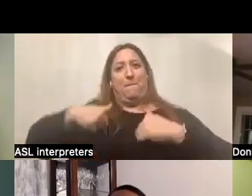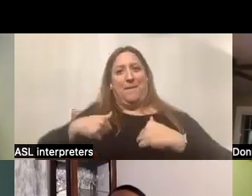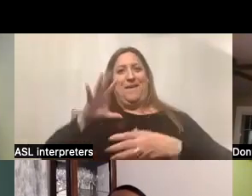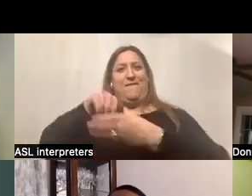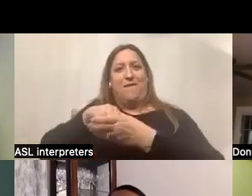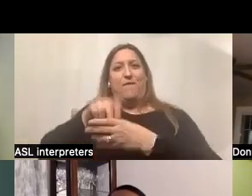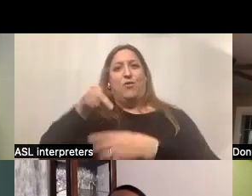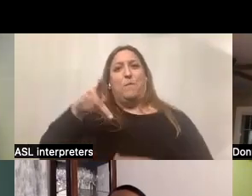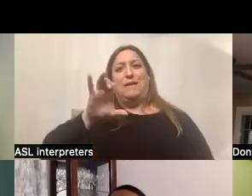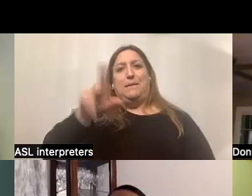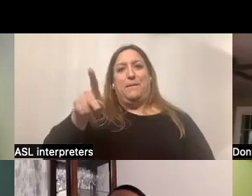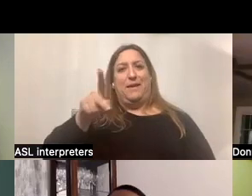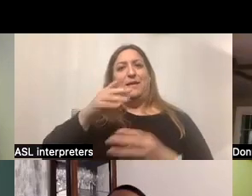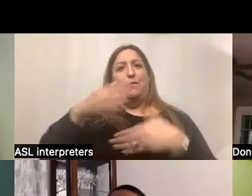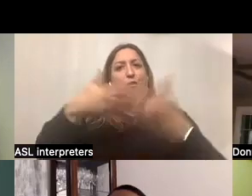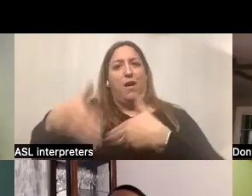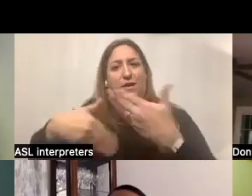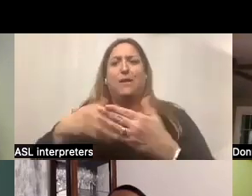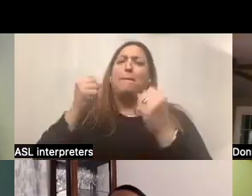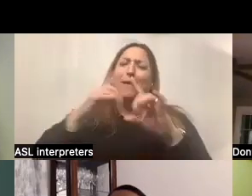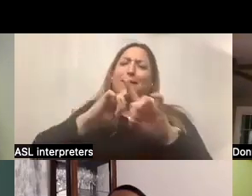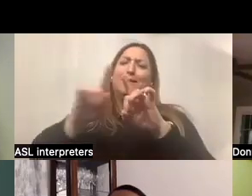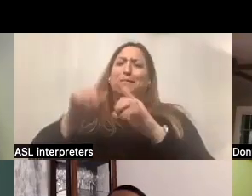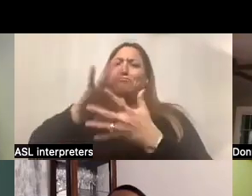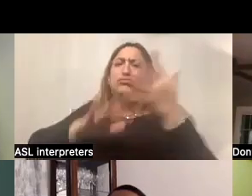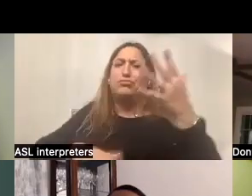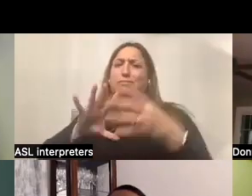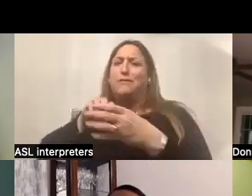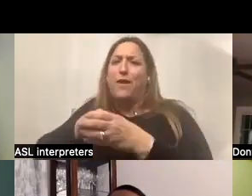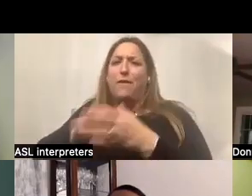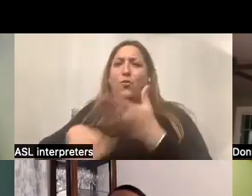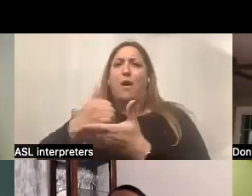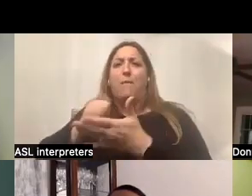process and many aspects of how she's determining how to live her life.